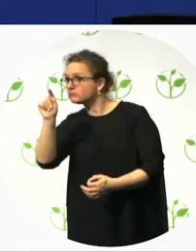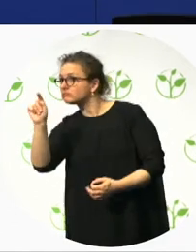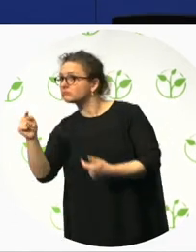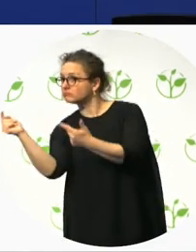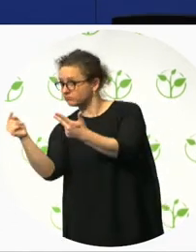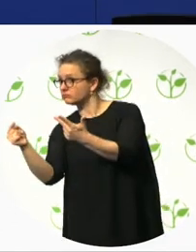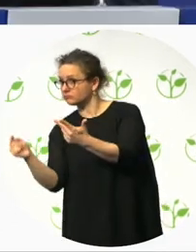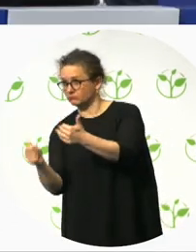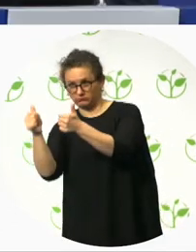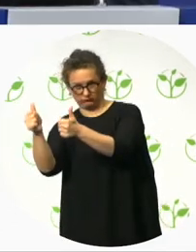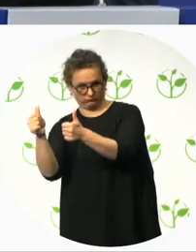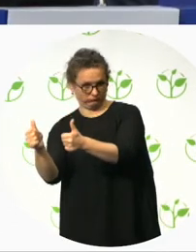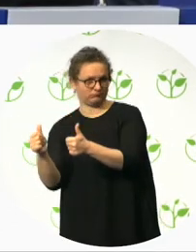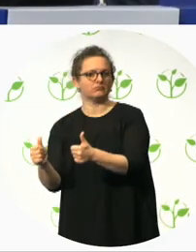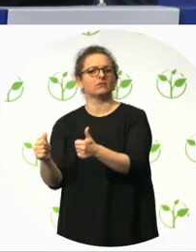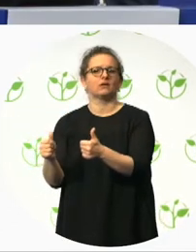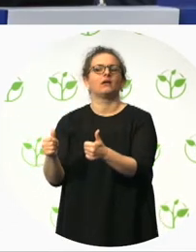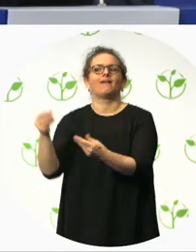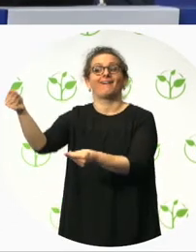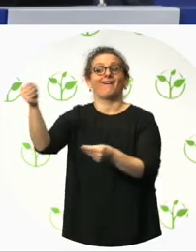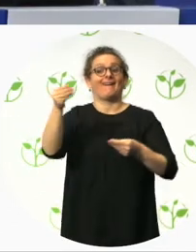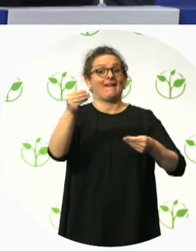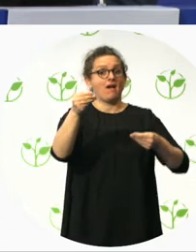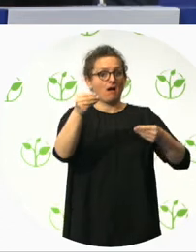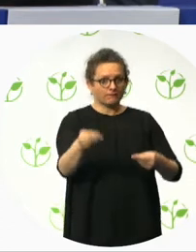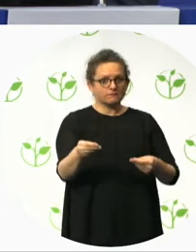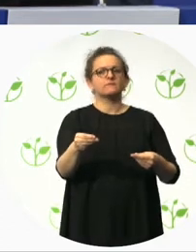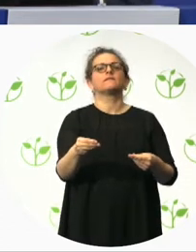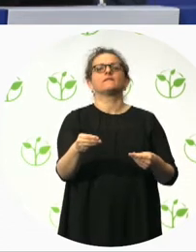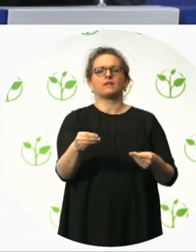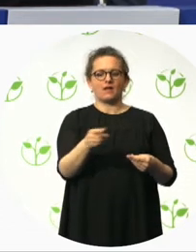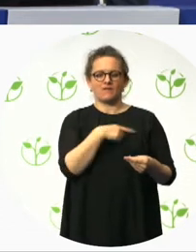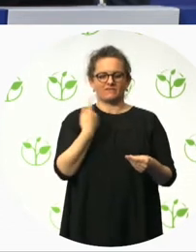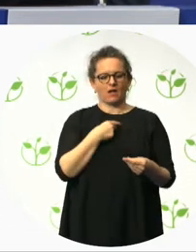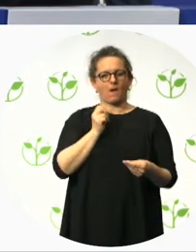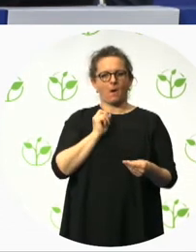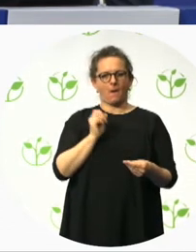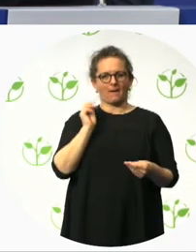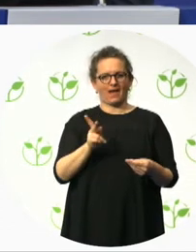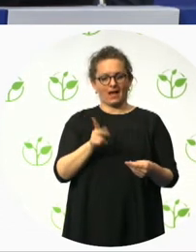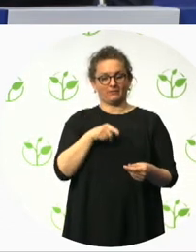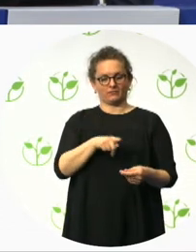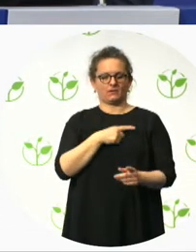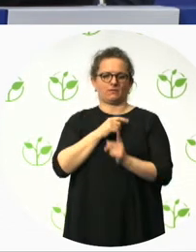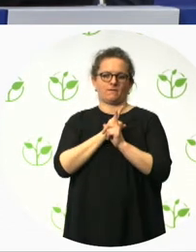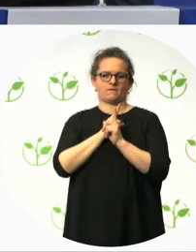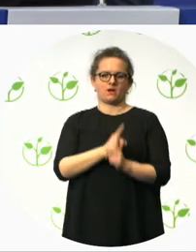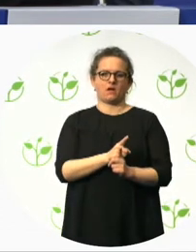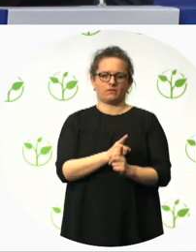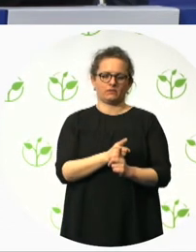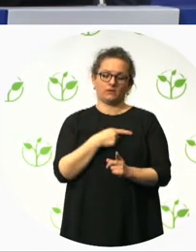that you have with them. So it's set in stone. Uh, and that, that's incredibly important. Um, in terms of our process.